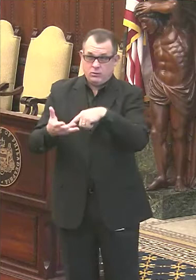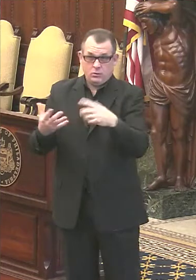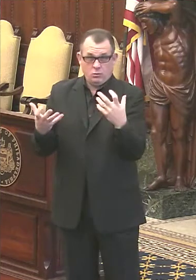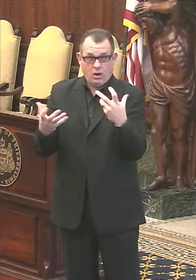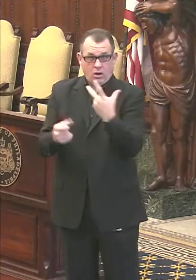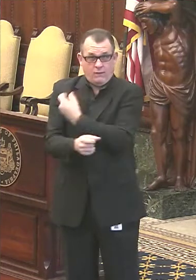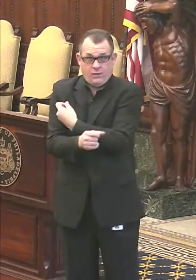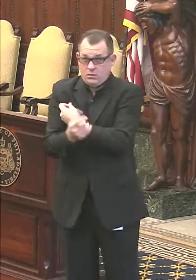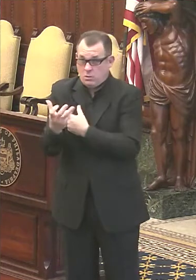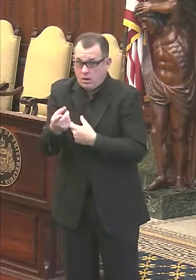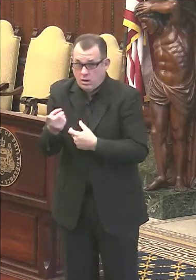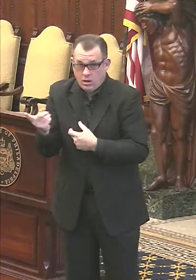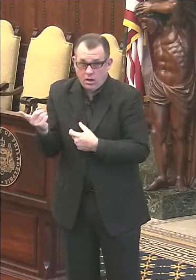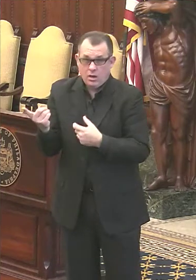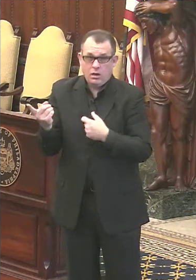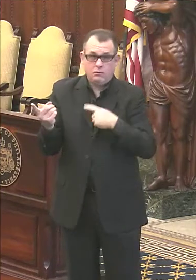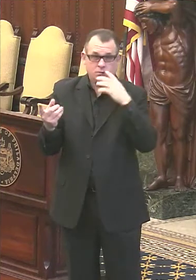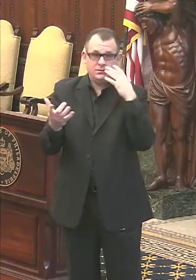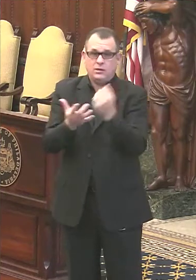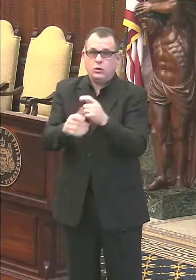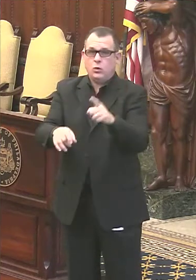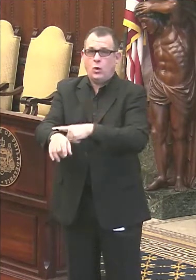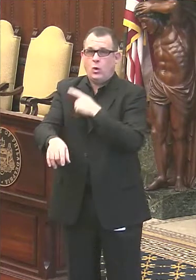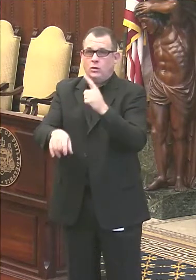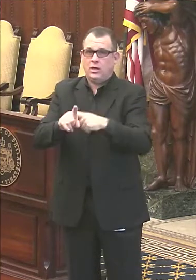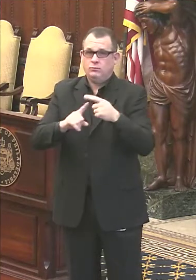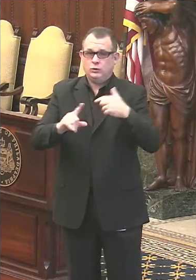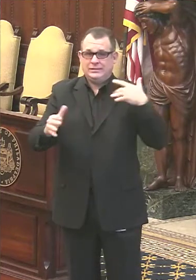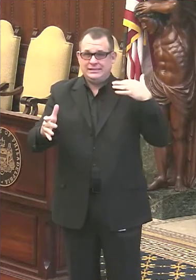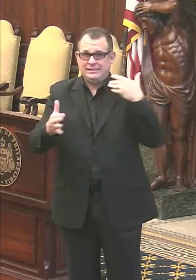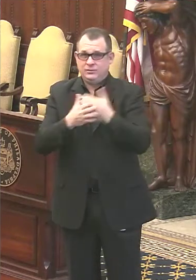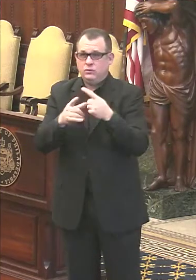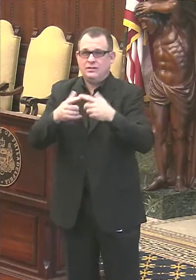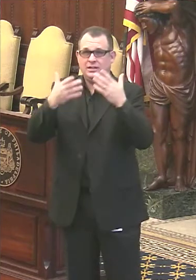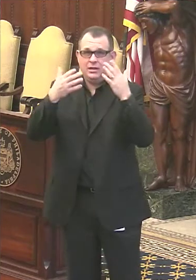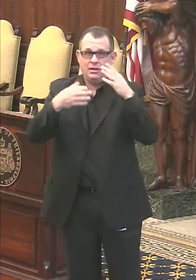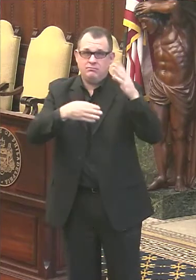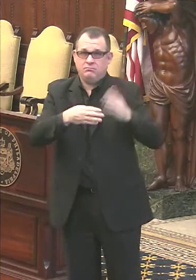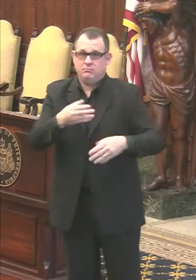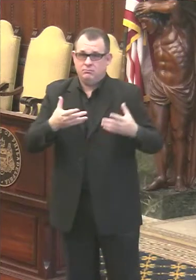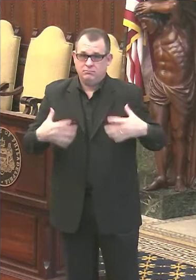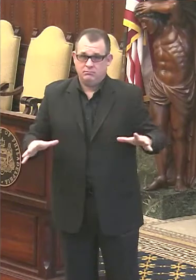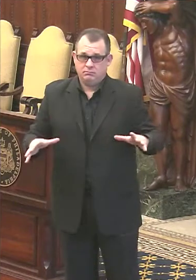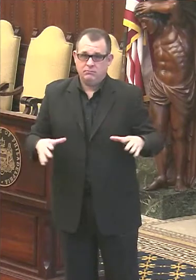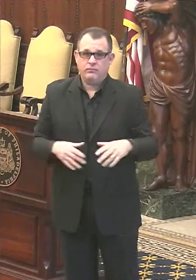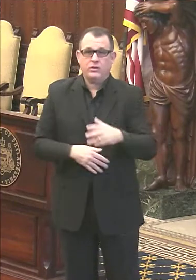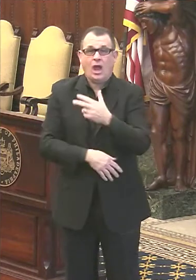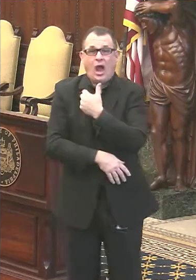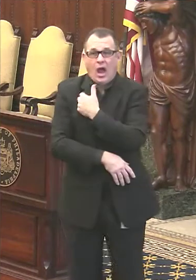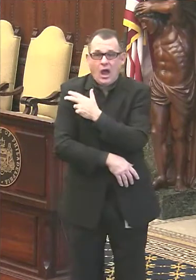many weeks to get through that list. Now, the hospitals and the federally qualified health centers will invite patients,